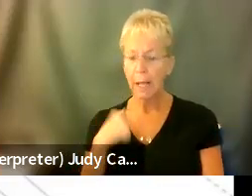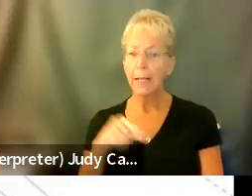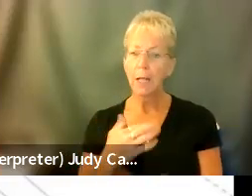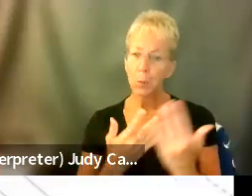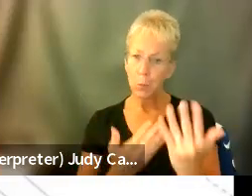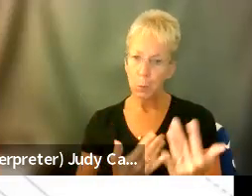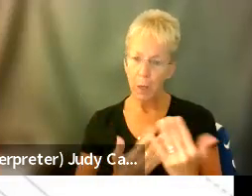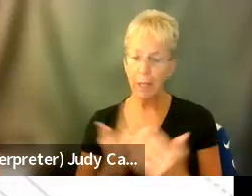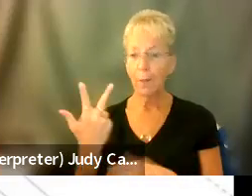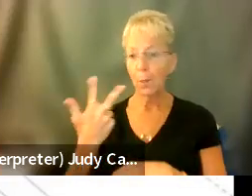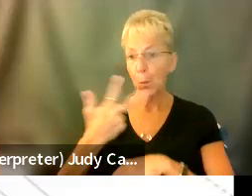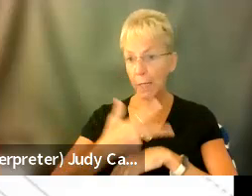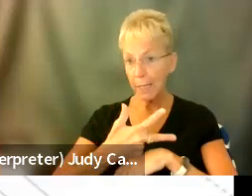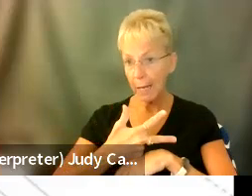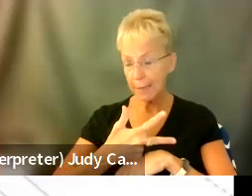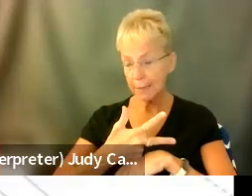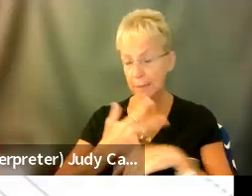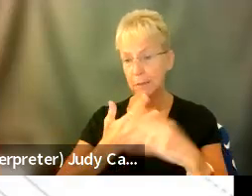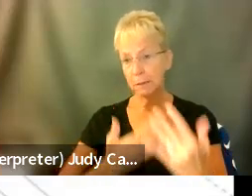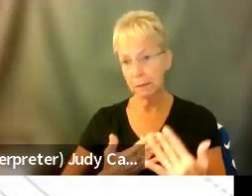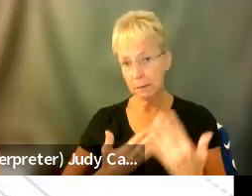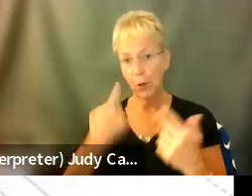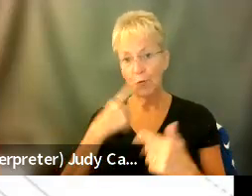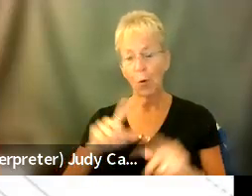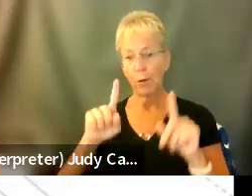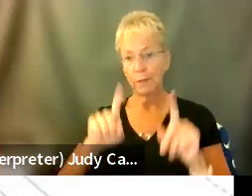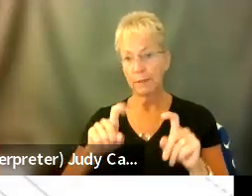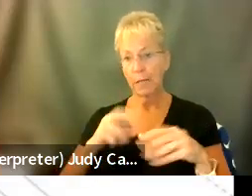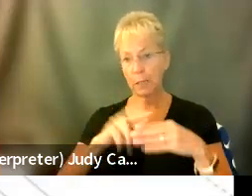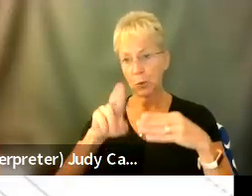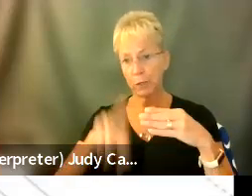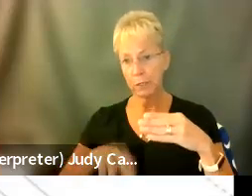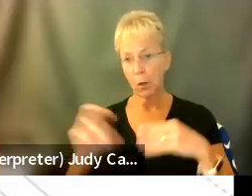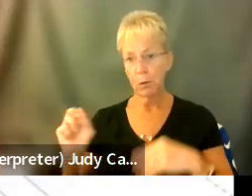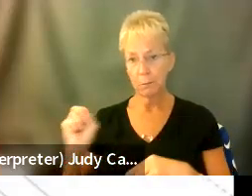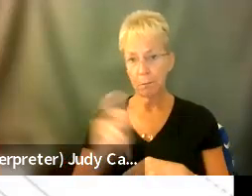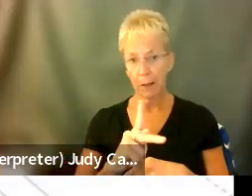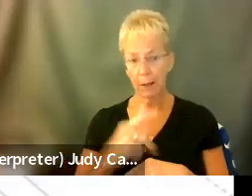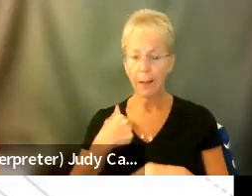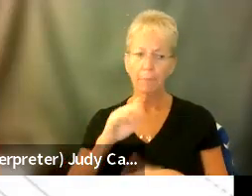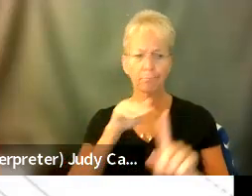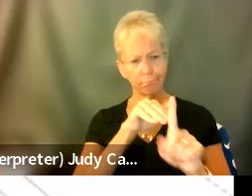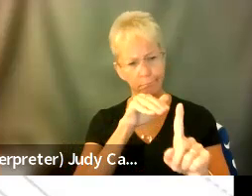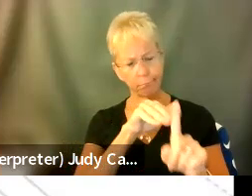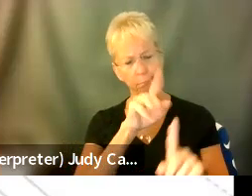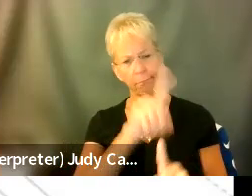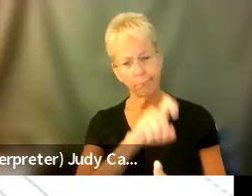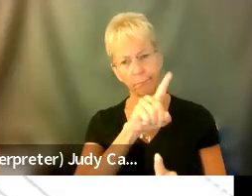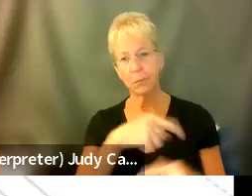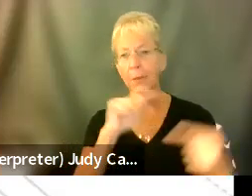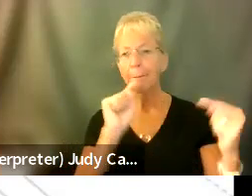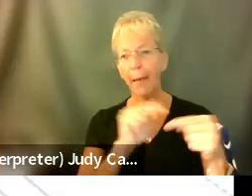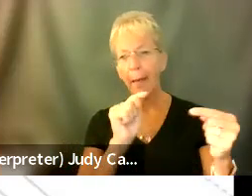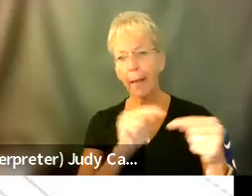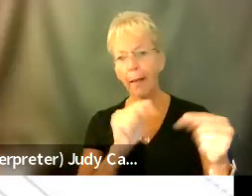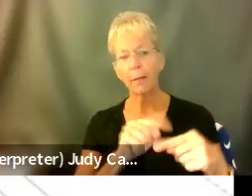three days, um, for the test results to come back. And I kept asking and asking, I was in pain, but